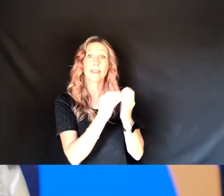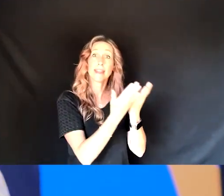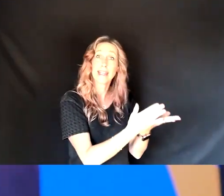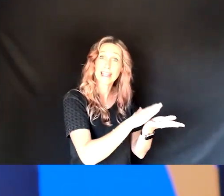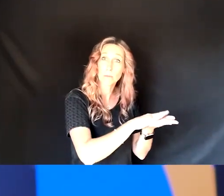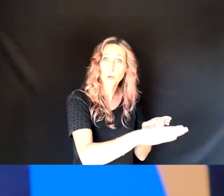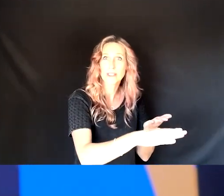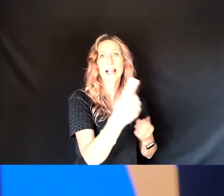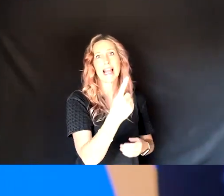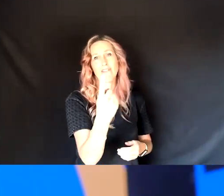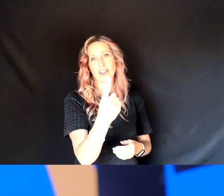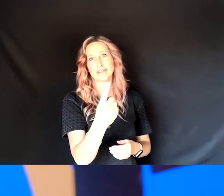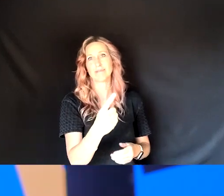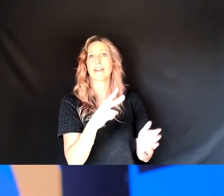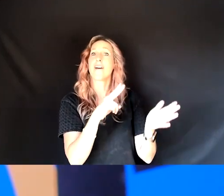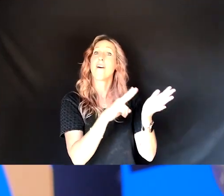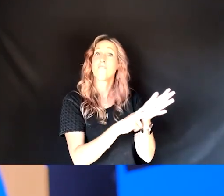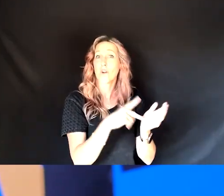Hebrews 11